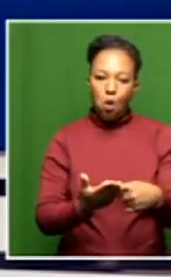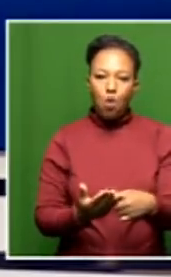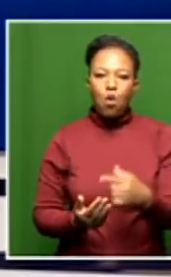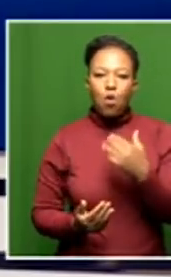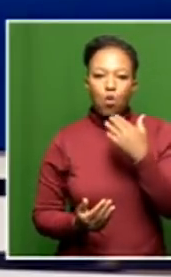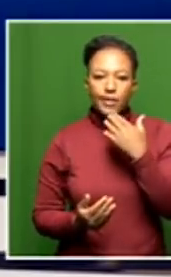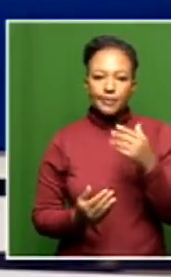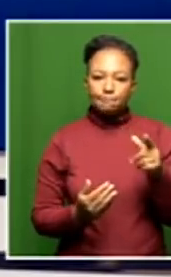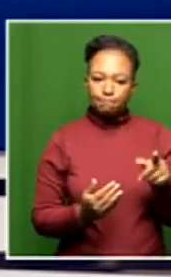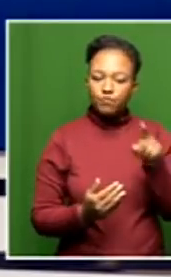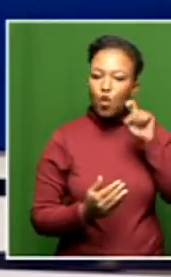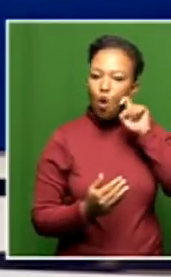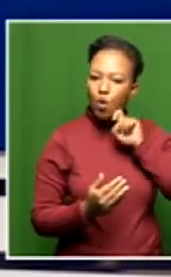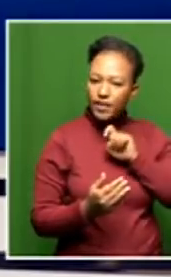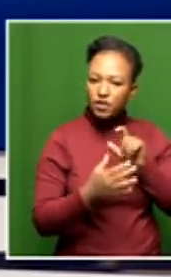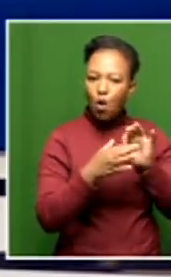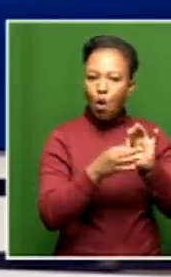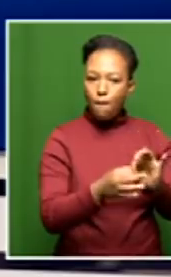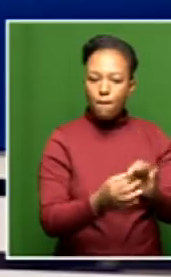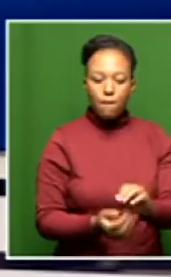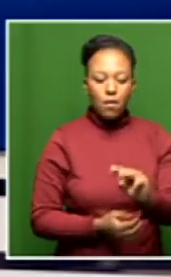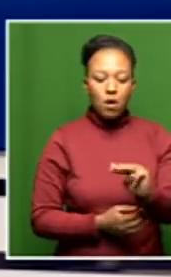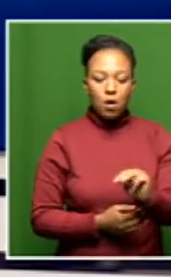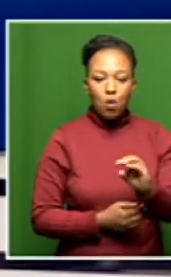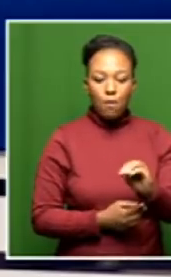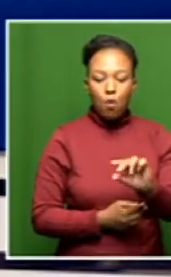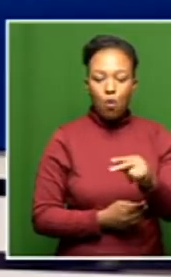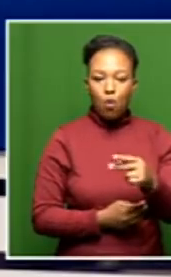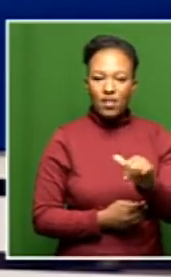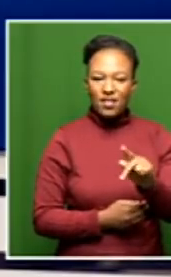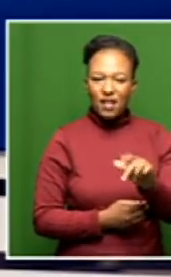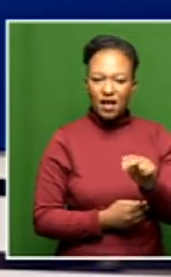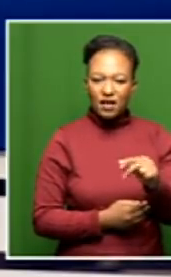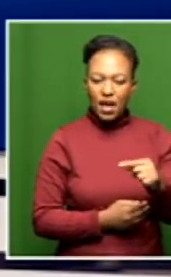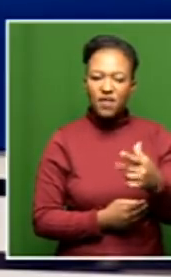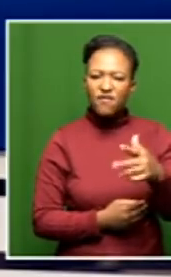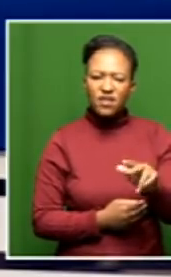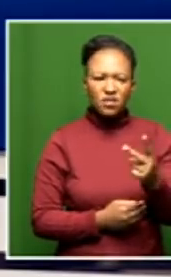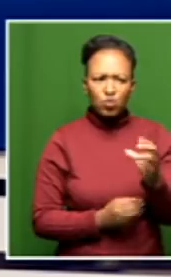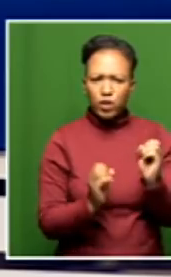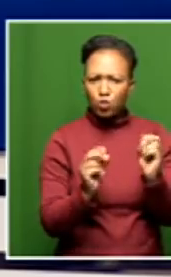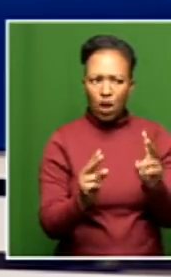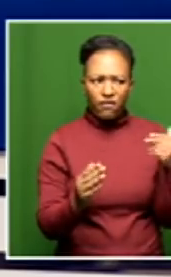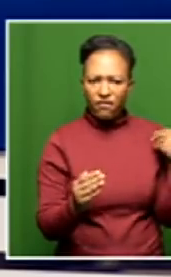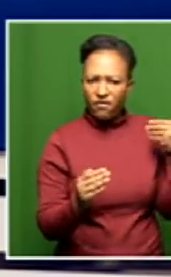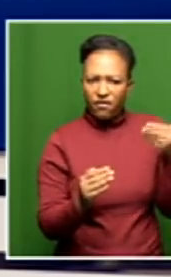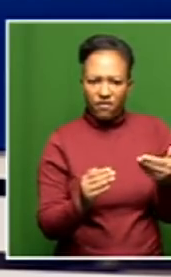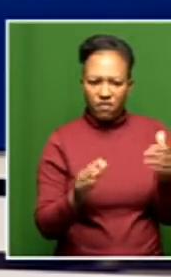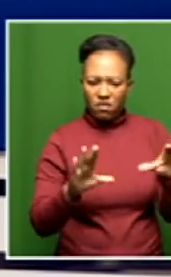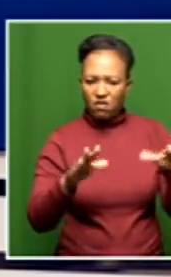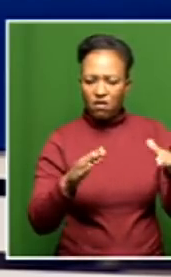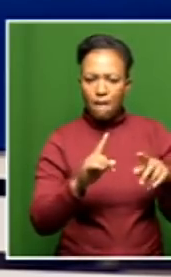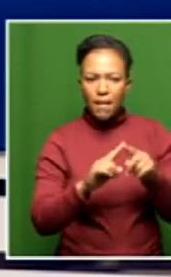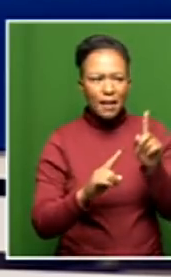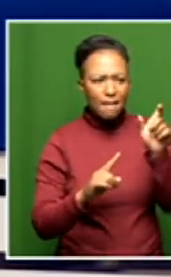20 prototype old age home. And this facility was launched in 2012. There has not been a single